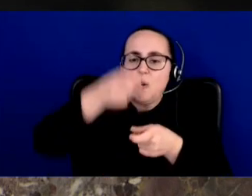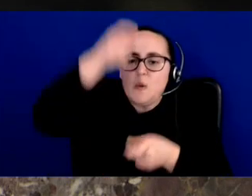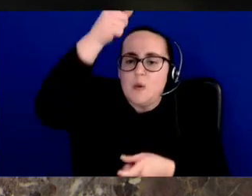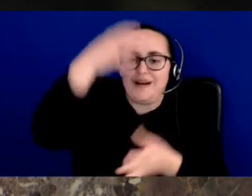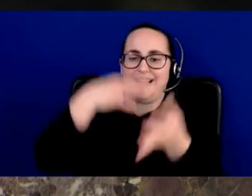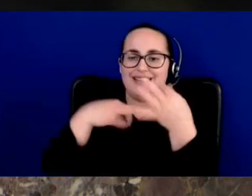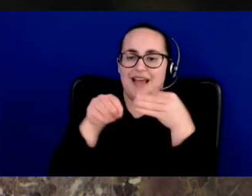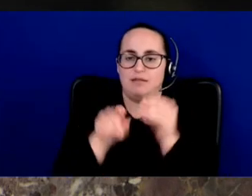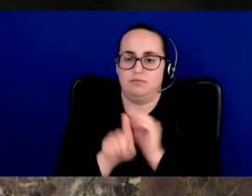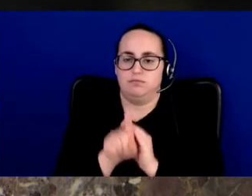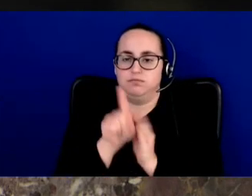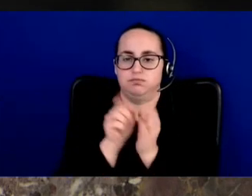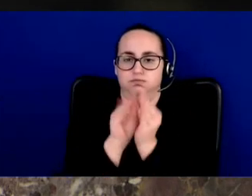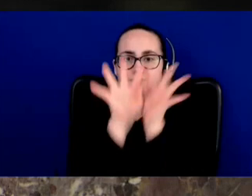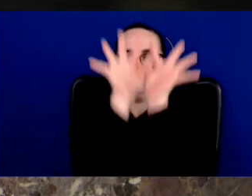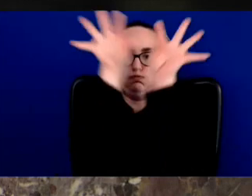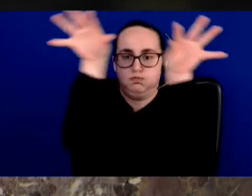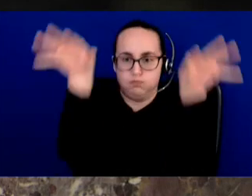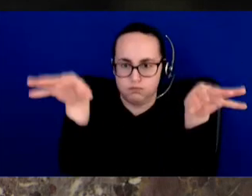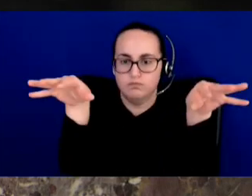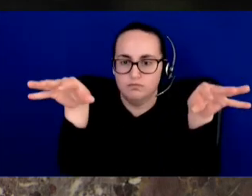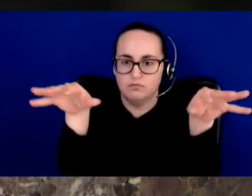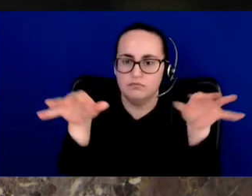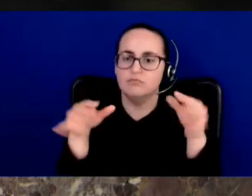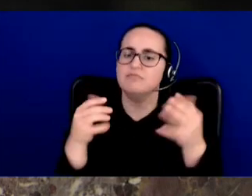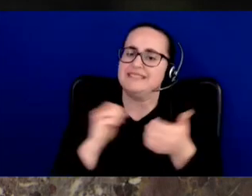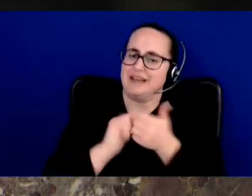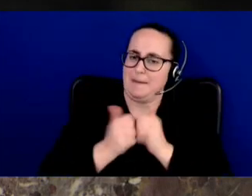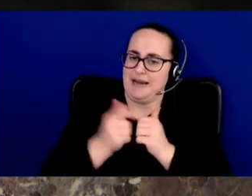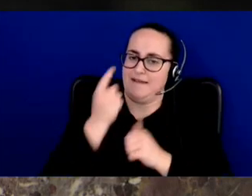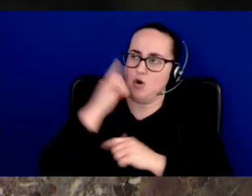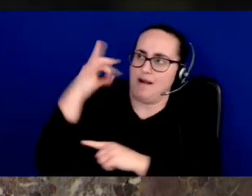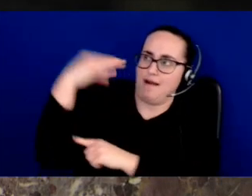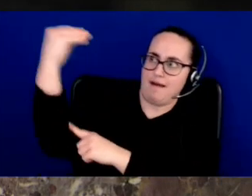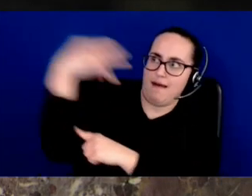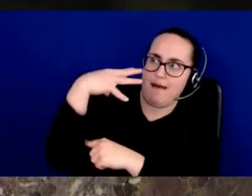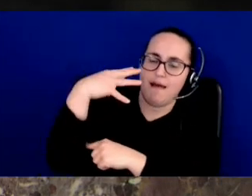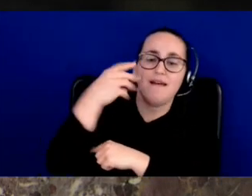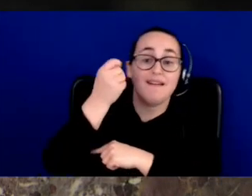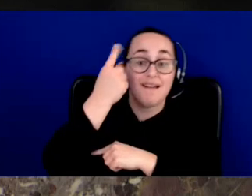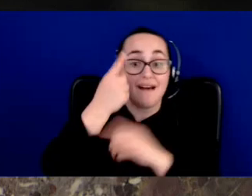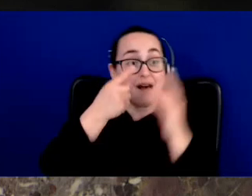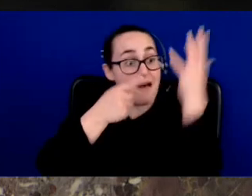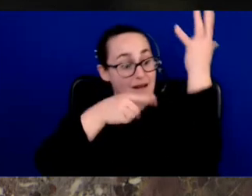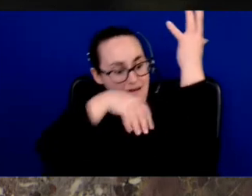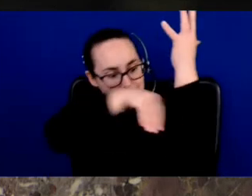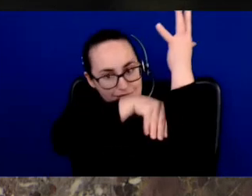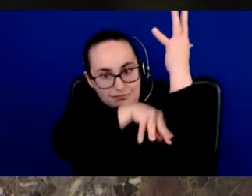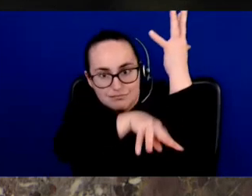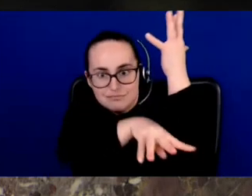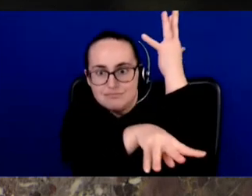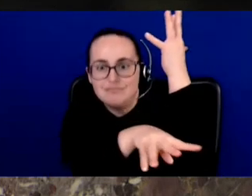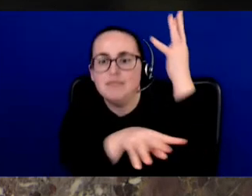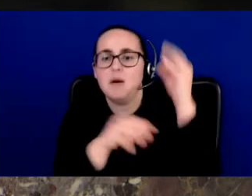to live together. Plants chosen to form four structural layers. Canopy, sub-canopy,